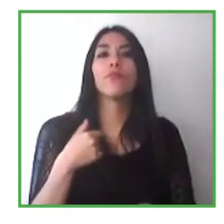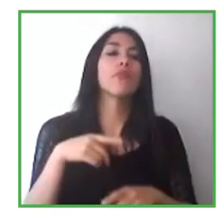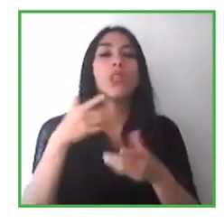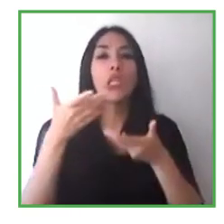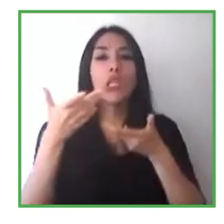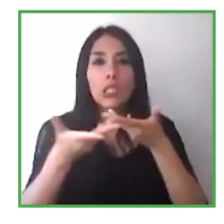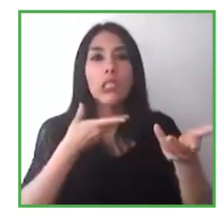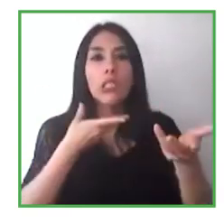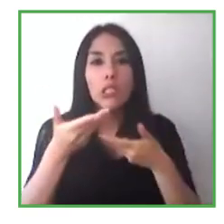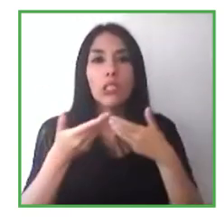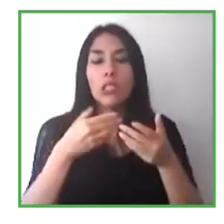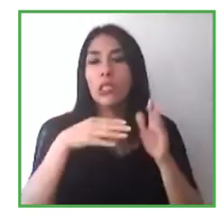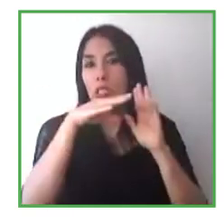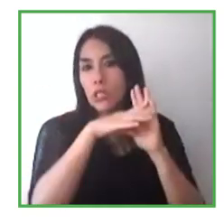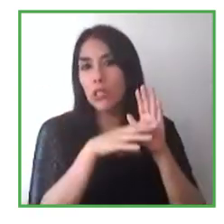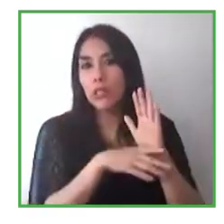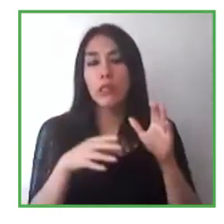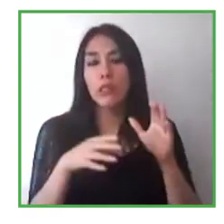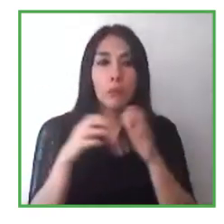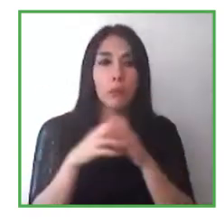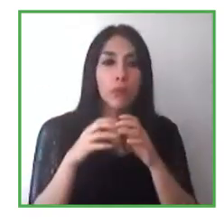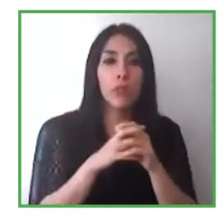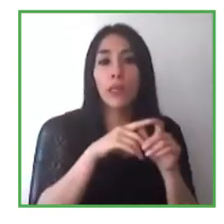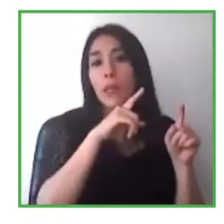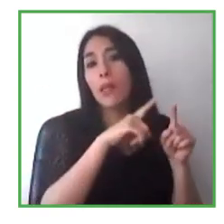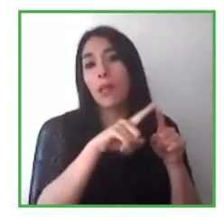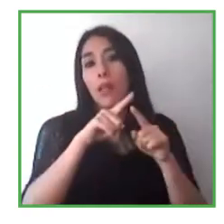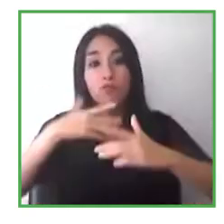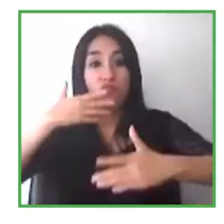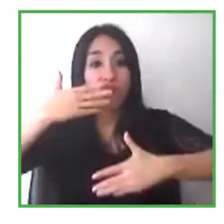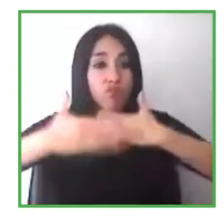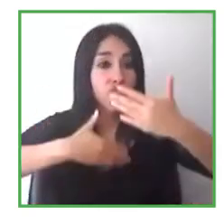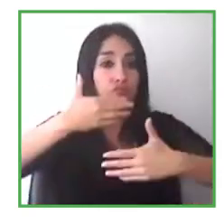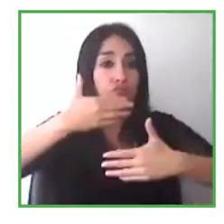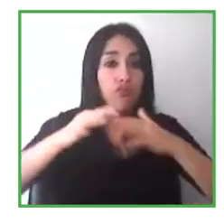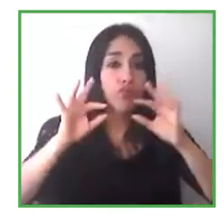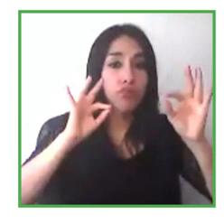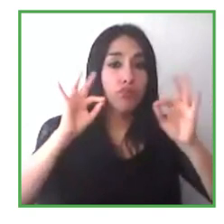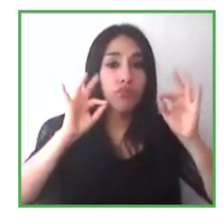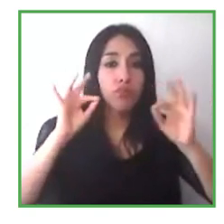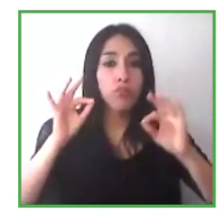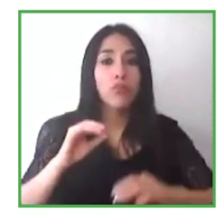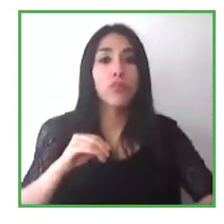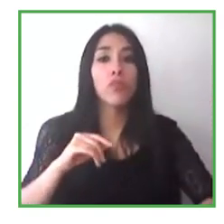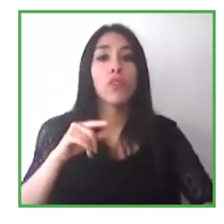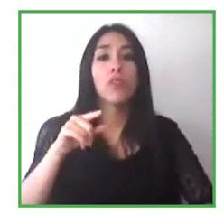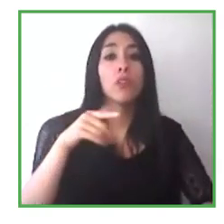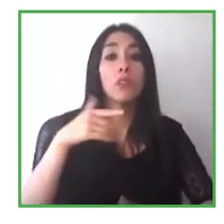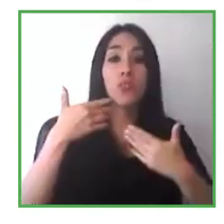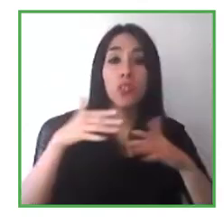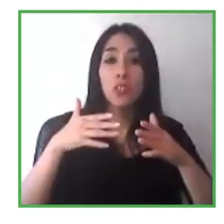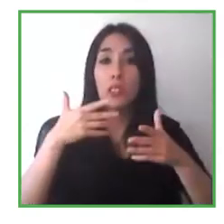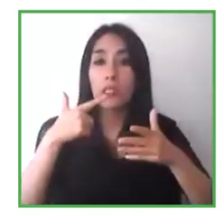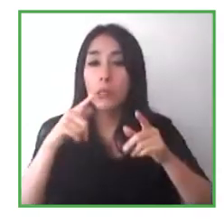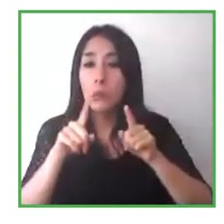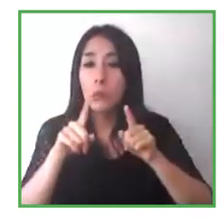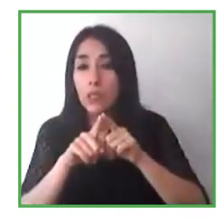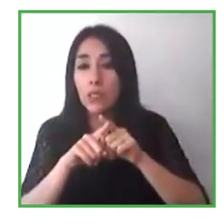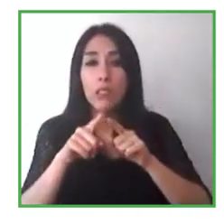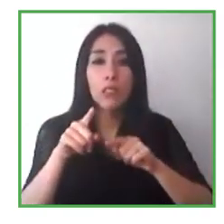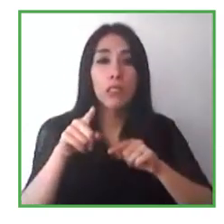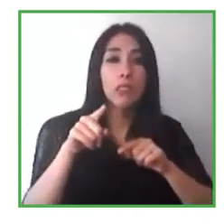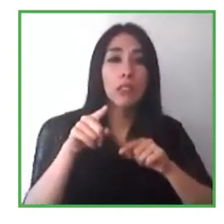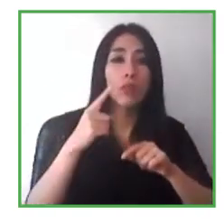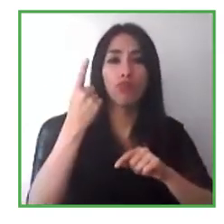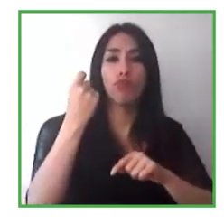normalizing accommodations. I know for me personally, as a wheelchair user, it has really been